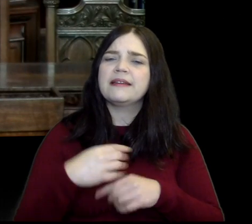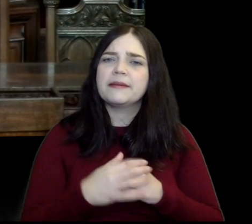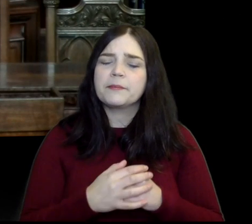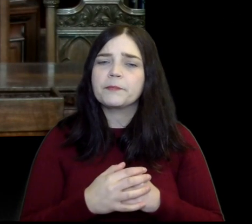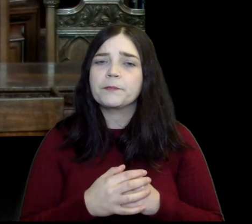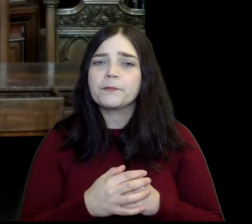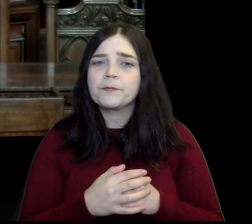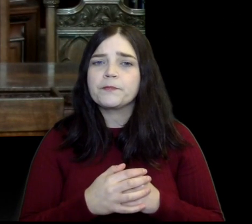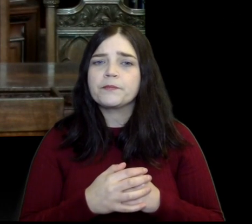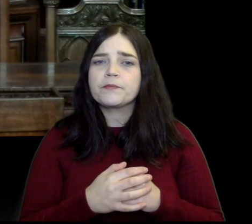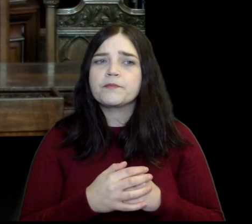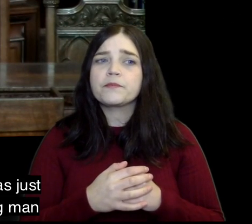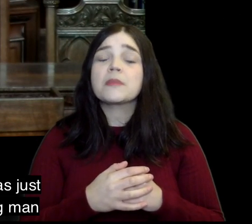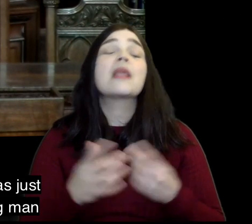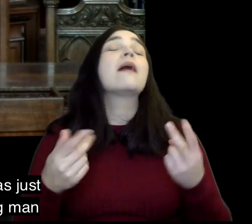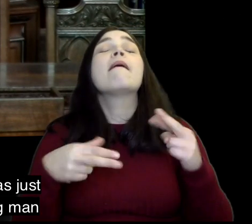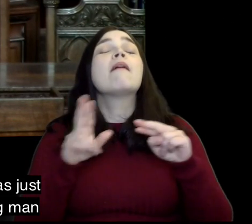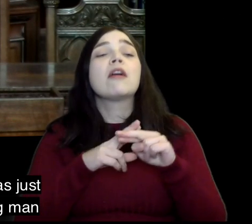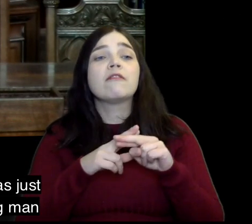what have you got against me